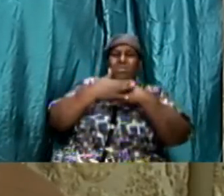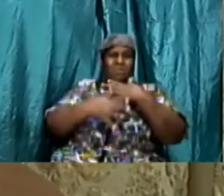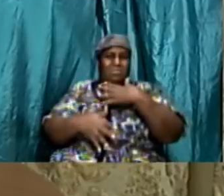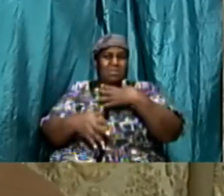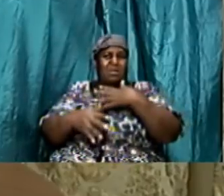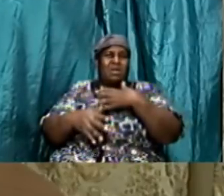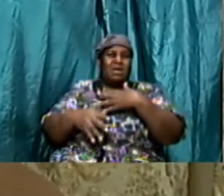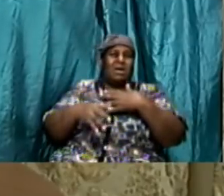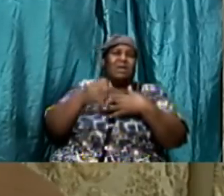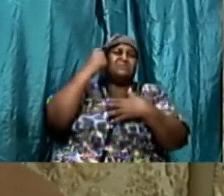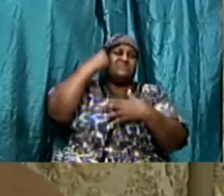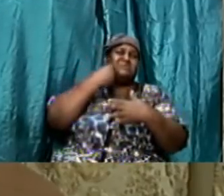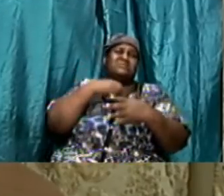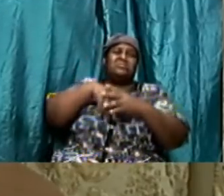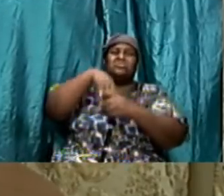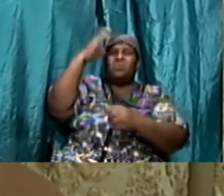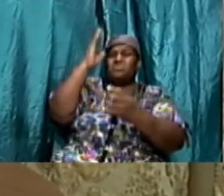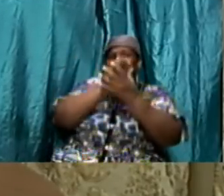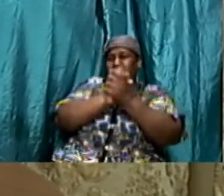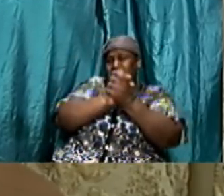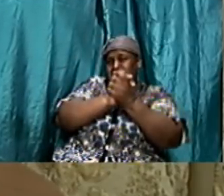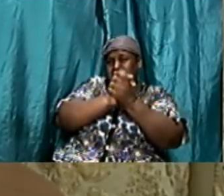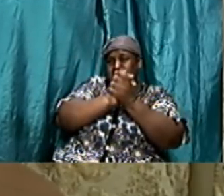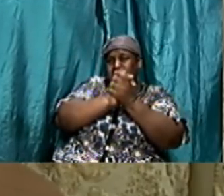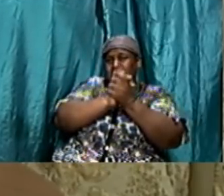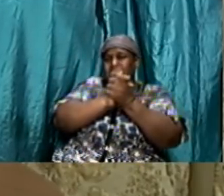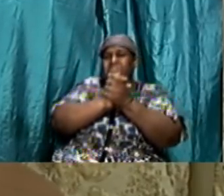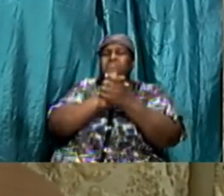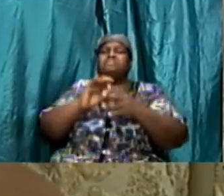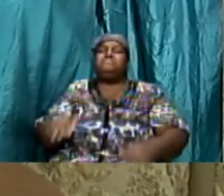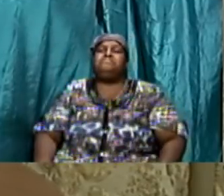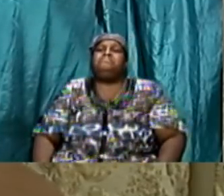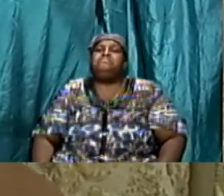a normal thing in gentile pagan world so